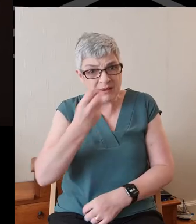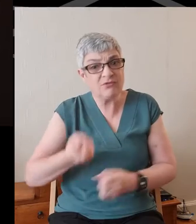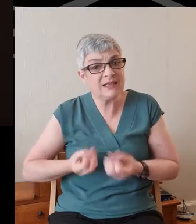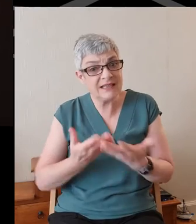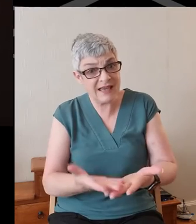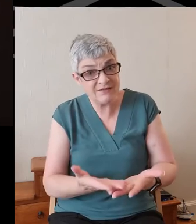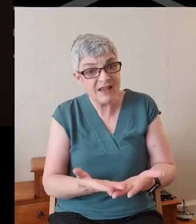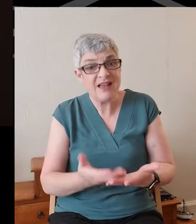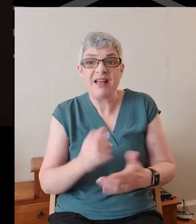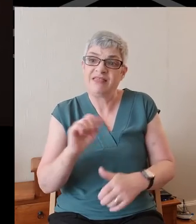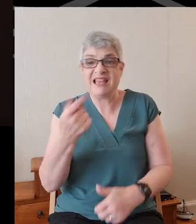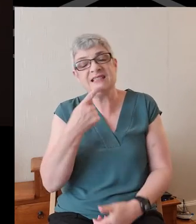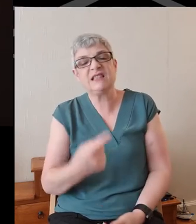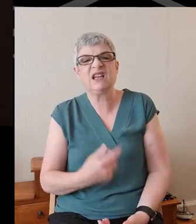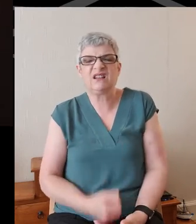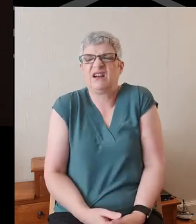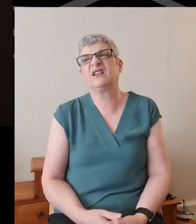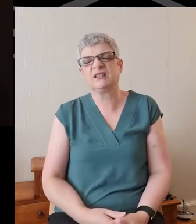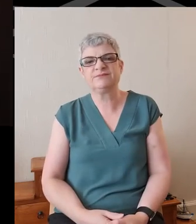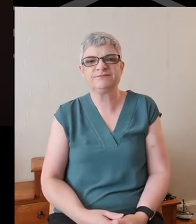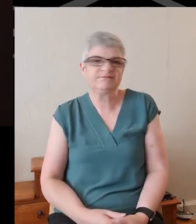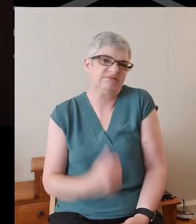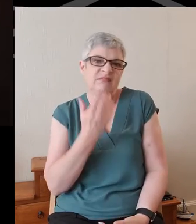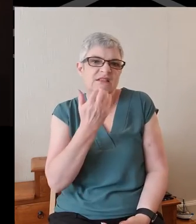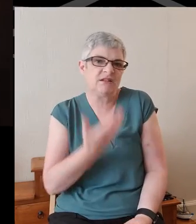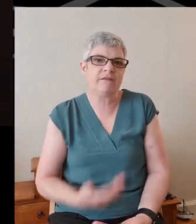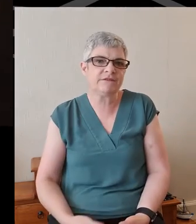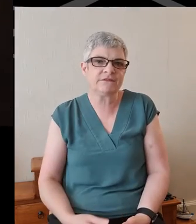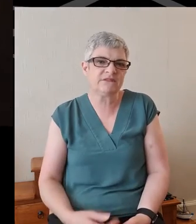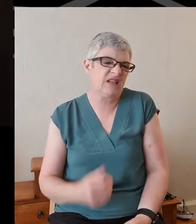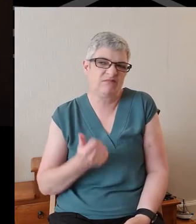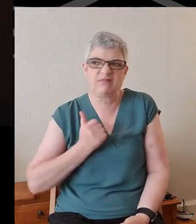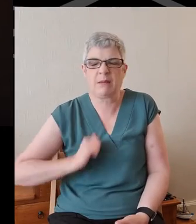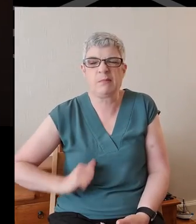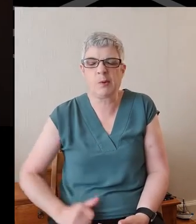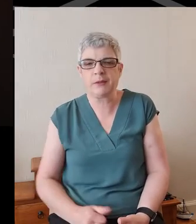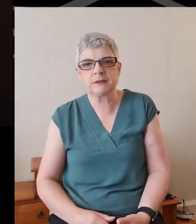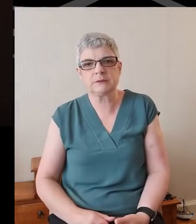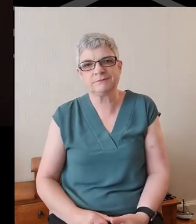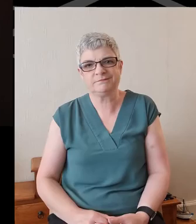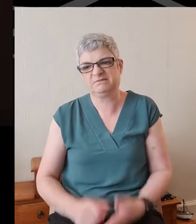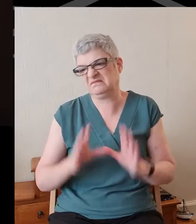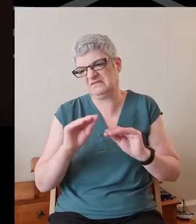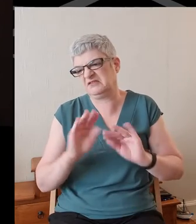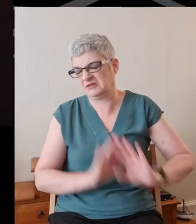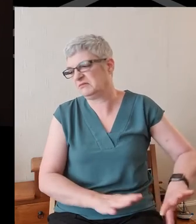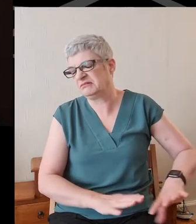then say, oh no, just, that's enough. Can I be bothered? I'll just leave it there.